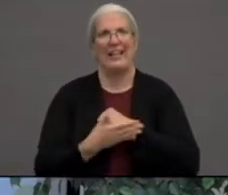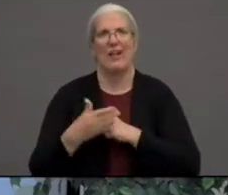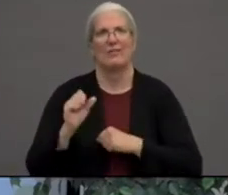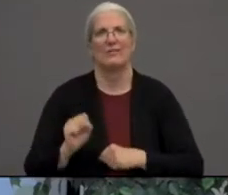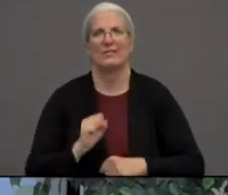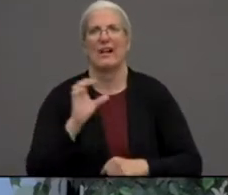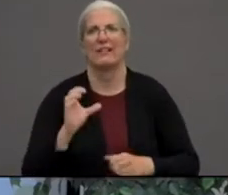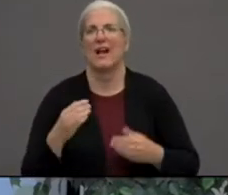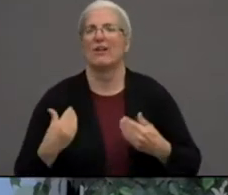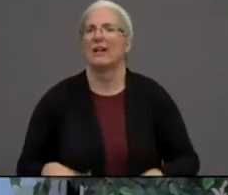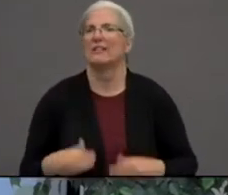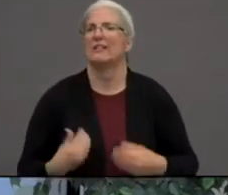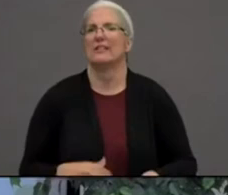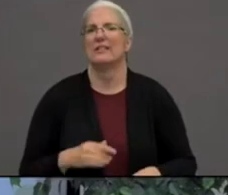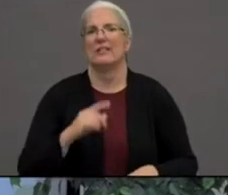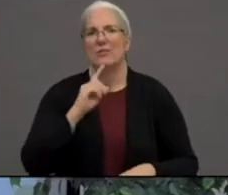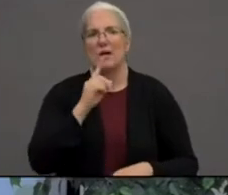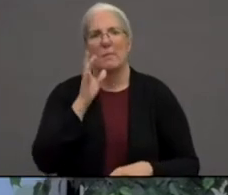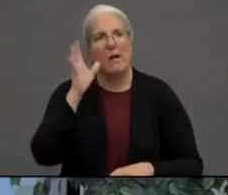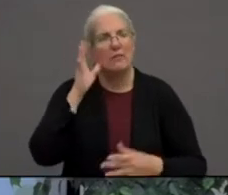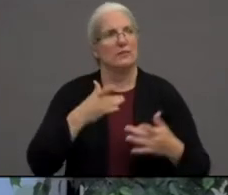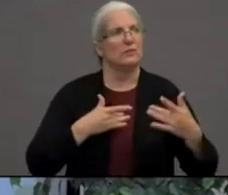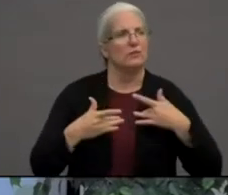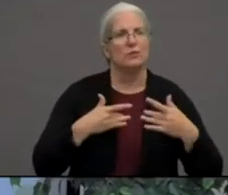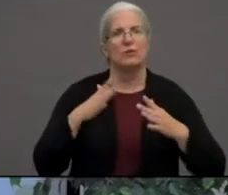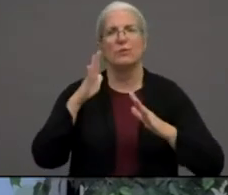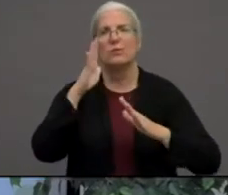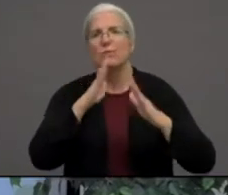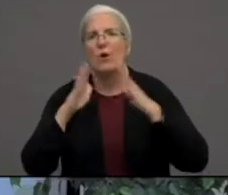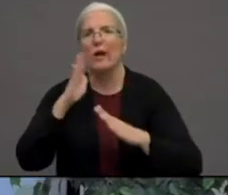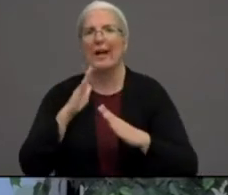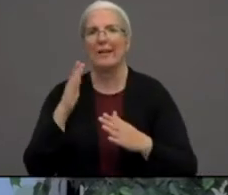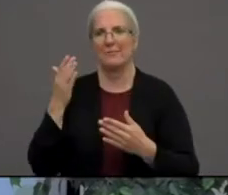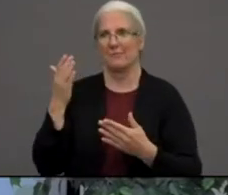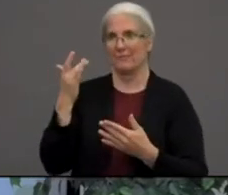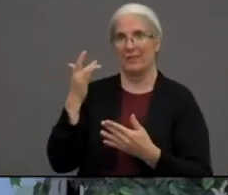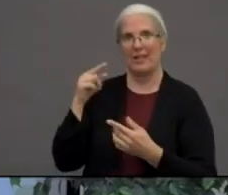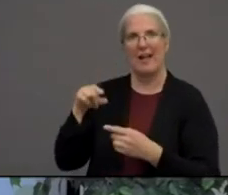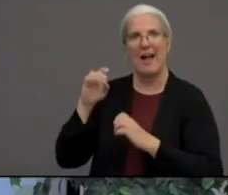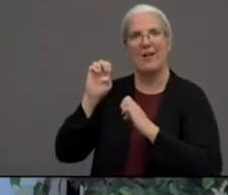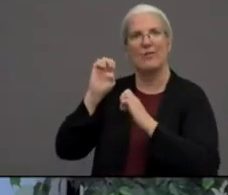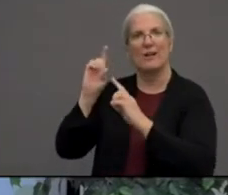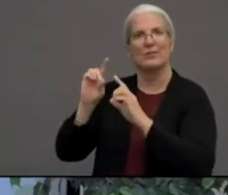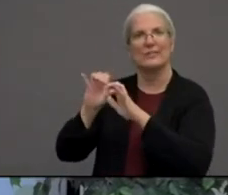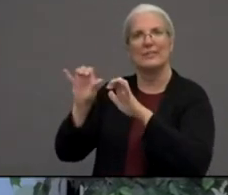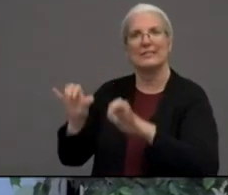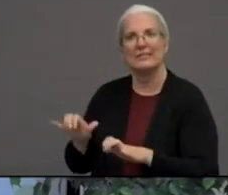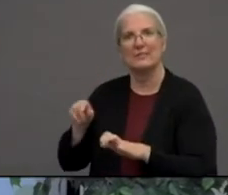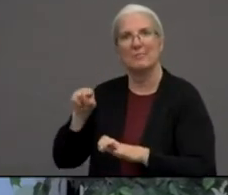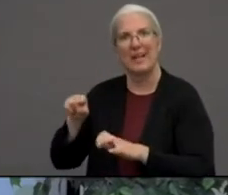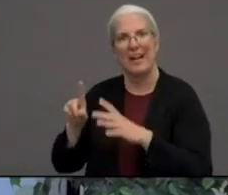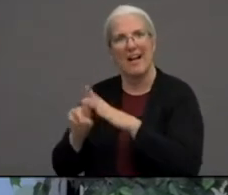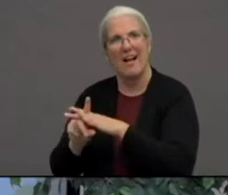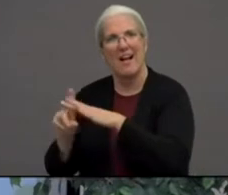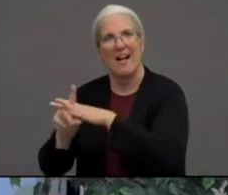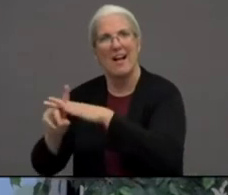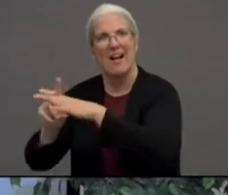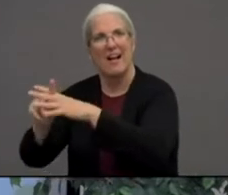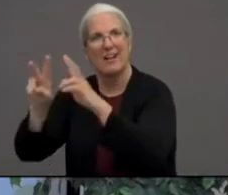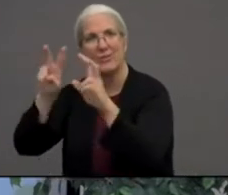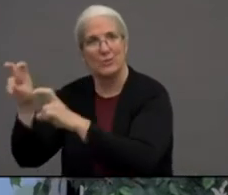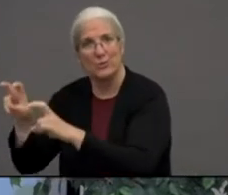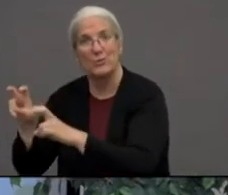that the issues that we've had in the educational system has been exacerbated by COVID-19.